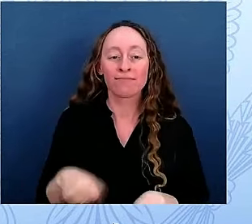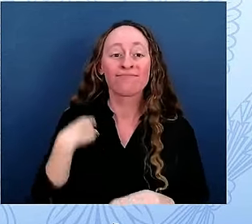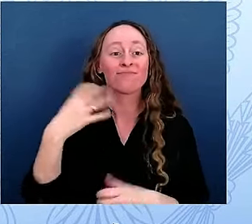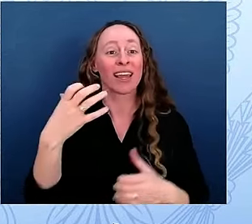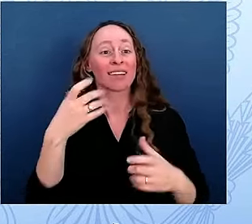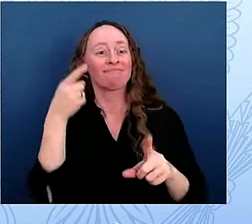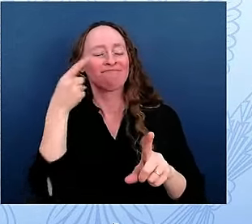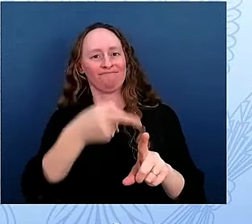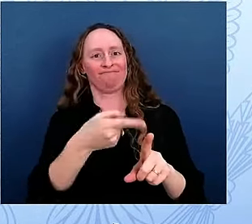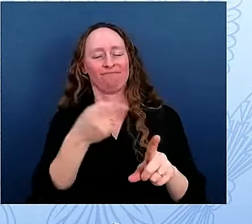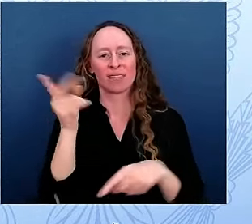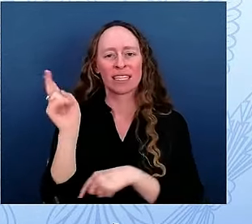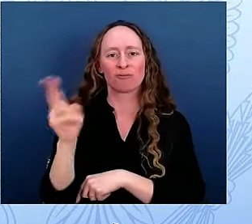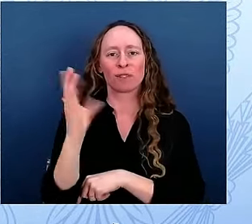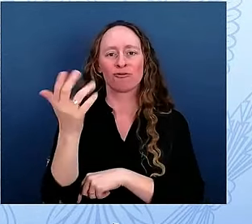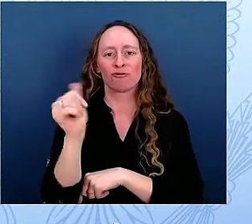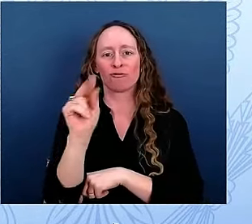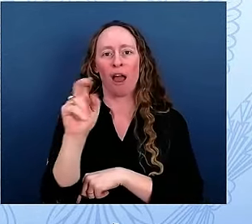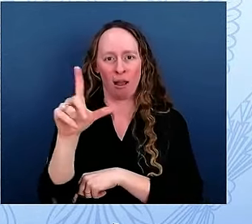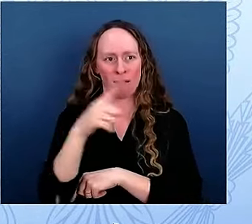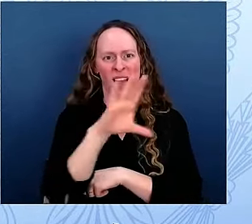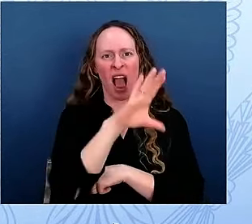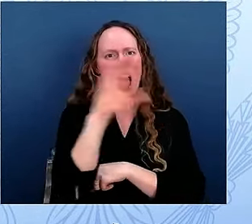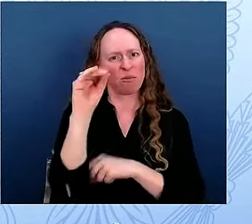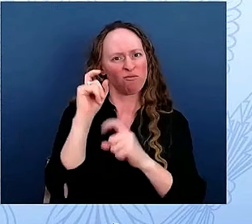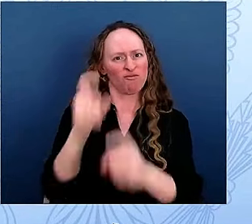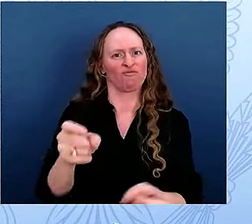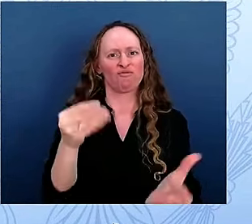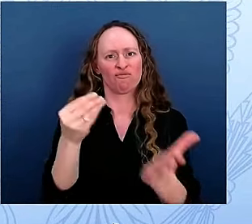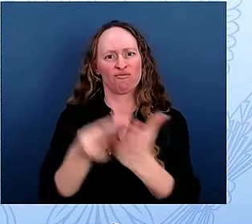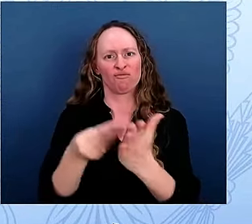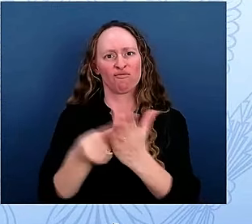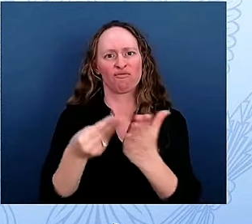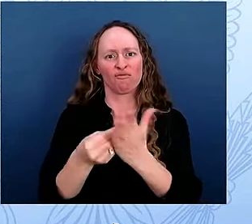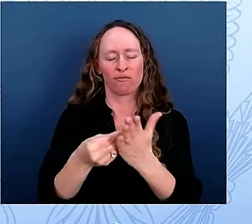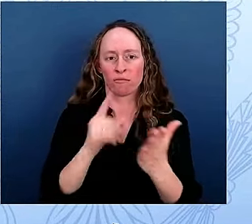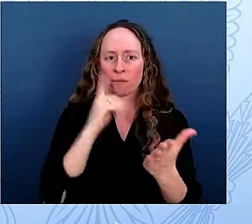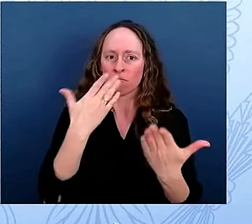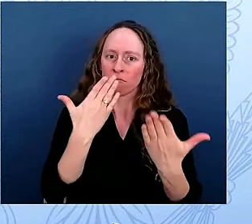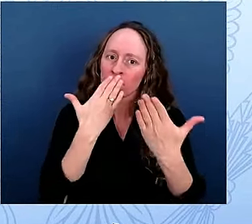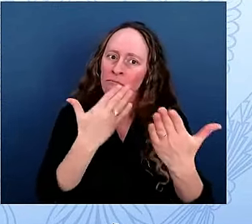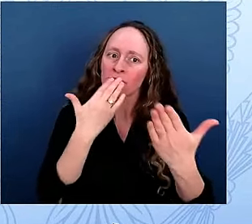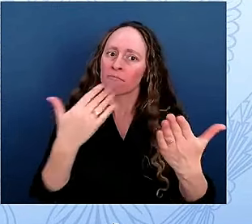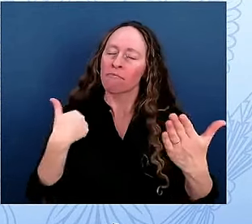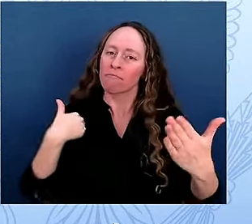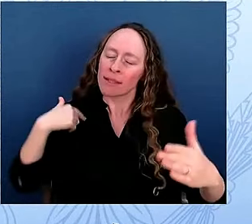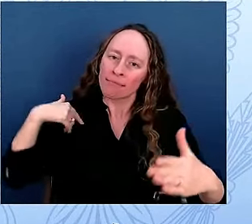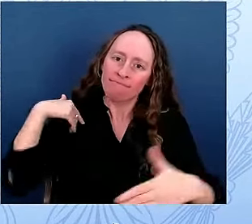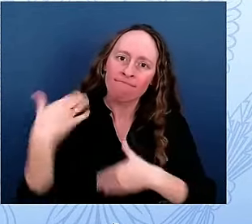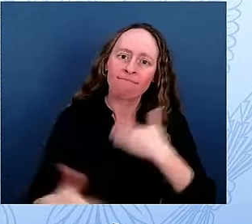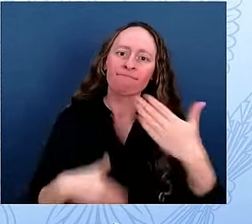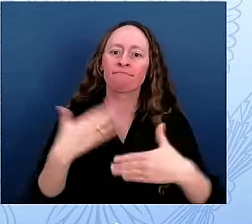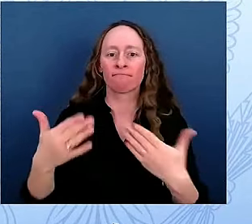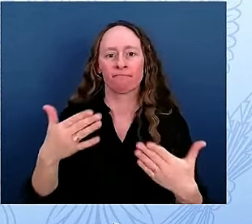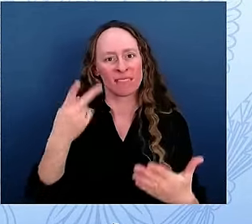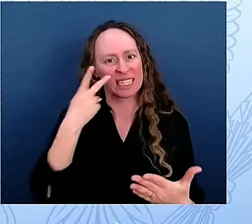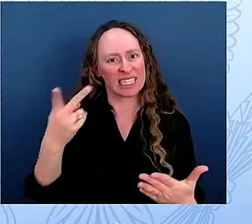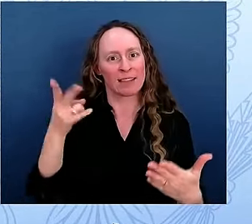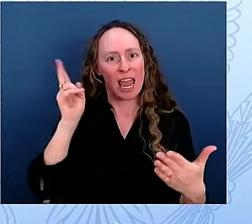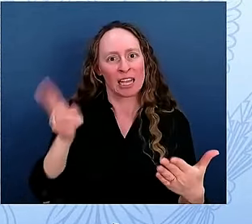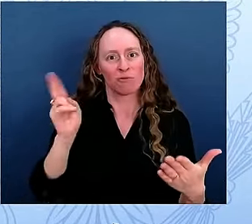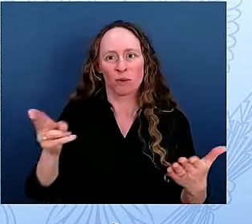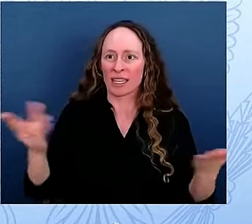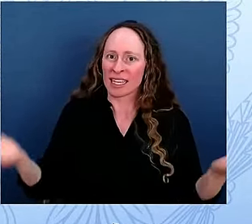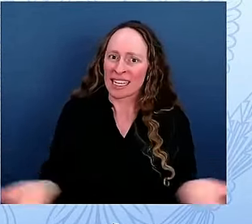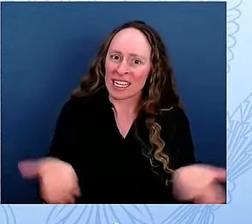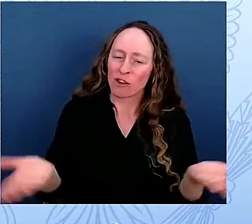to life. There is nothing that compares to learning in the places where history happens. The White House, like all of our national parks, is a